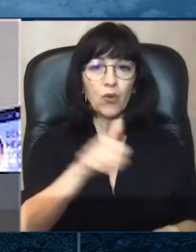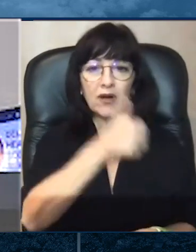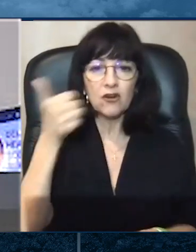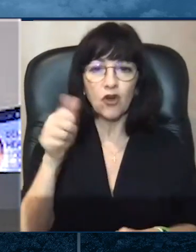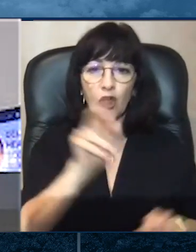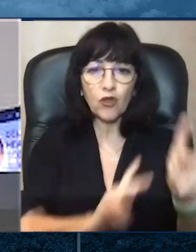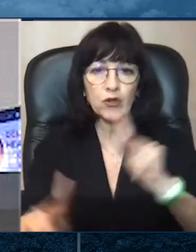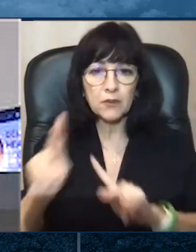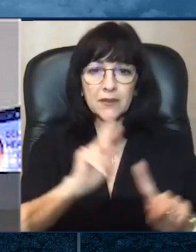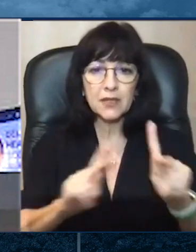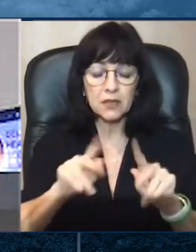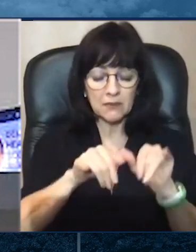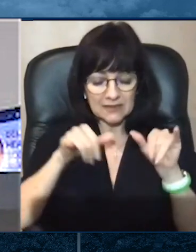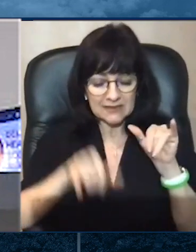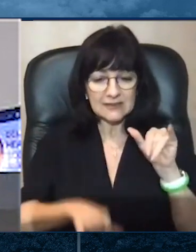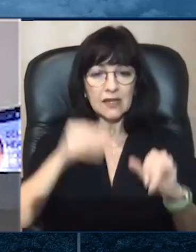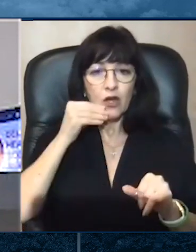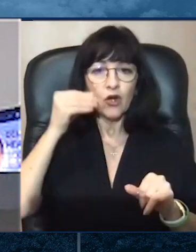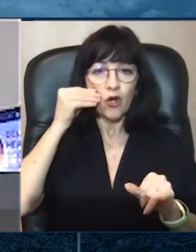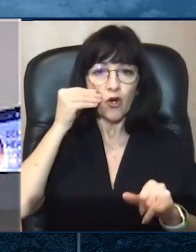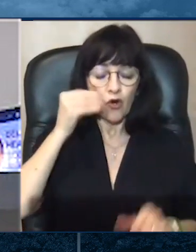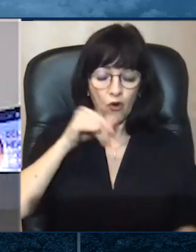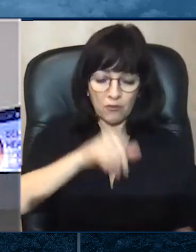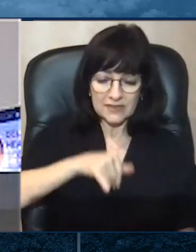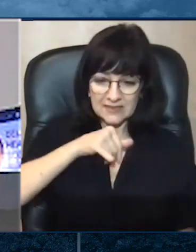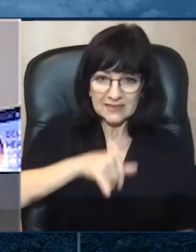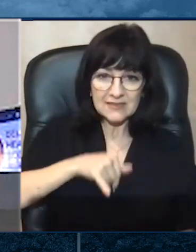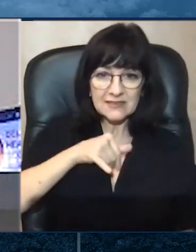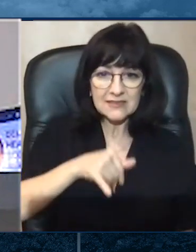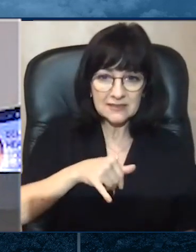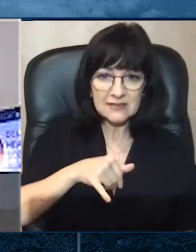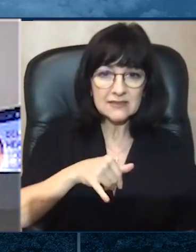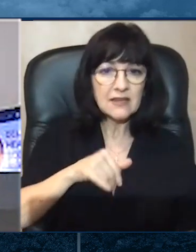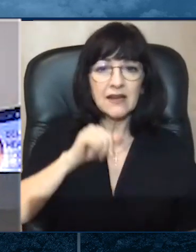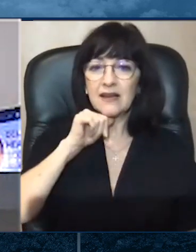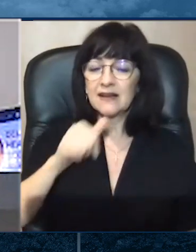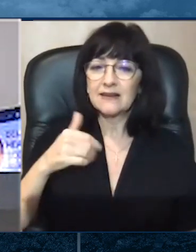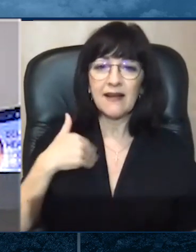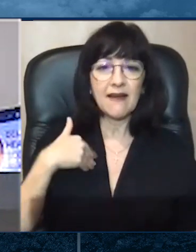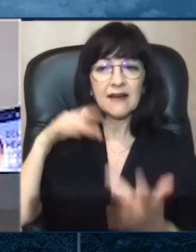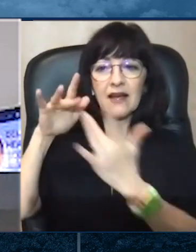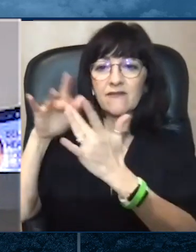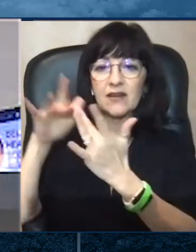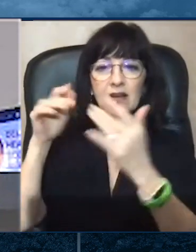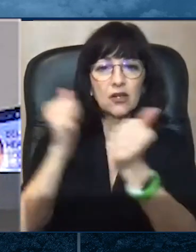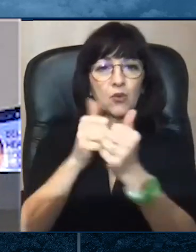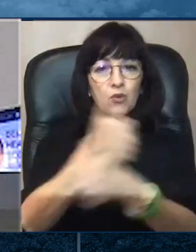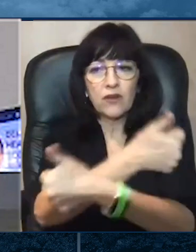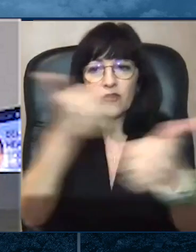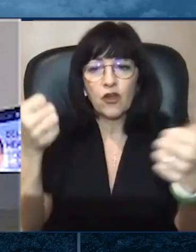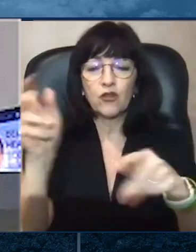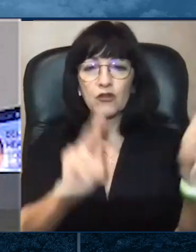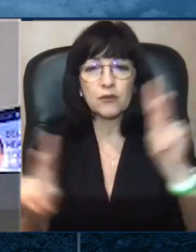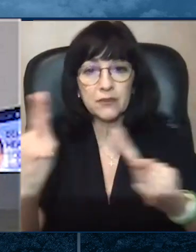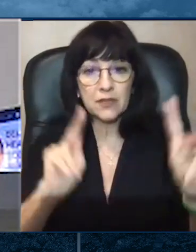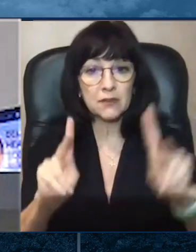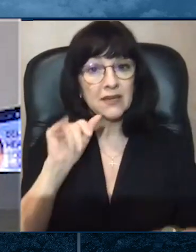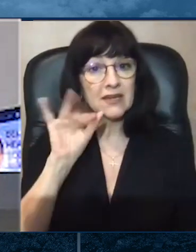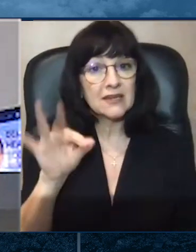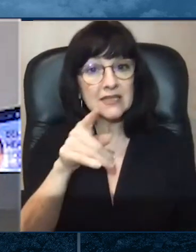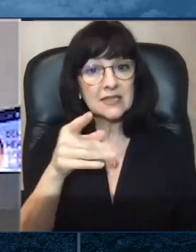Si tiene preguntas, por favor, llame a Delaware 2-1-1 y 7-1-1 para apoyarnos